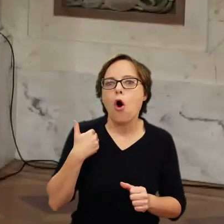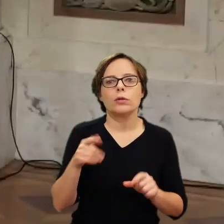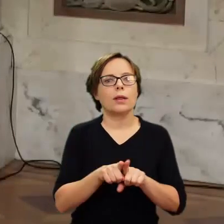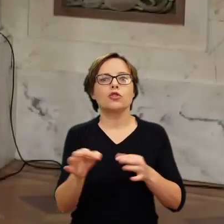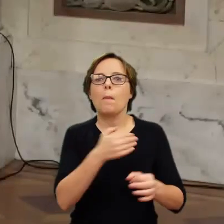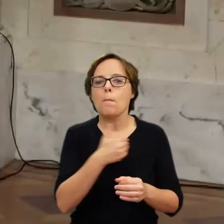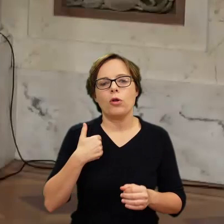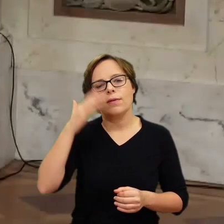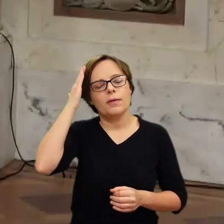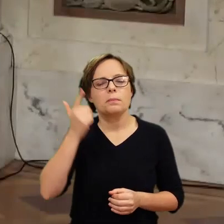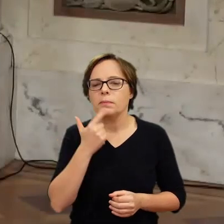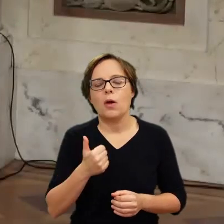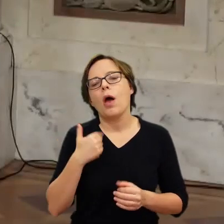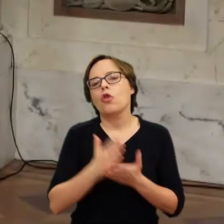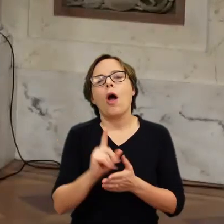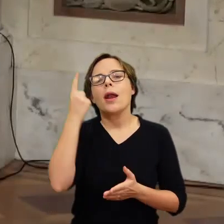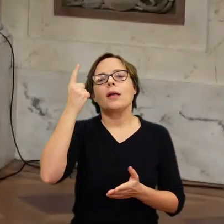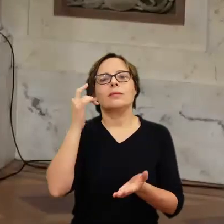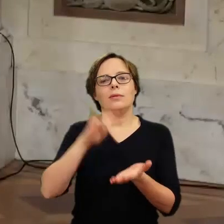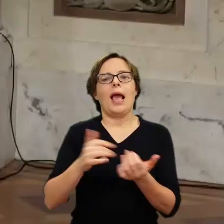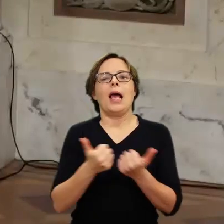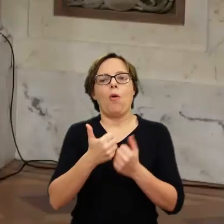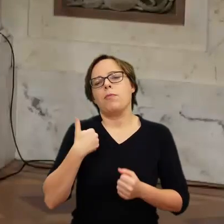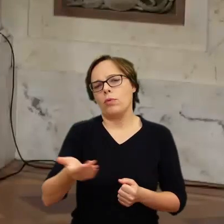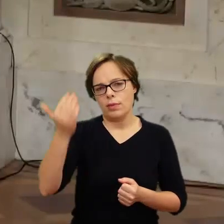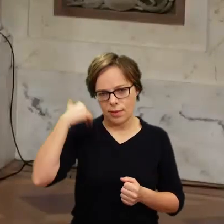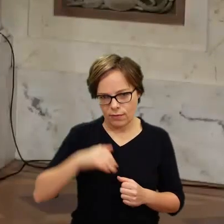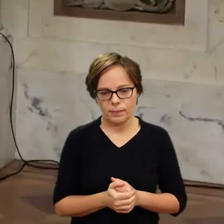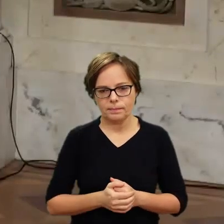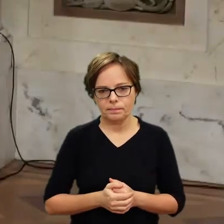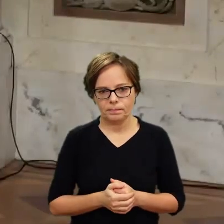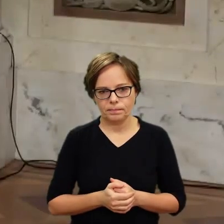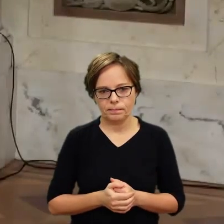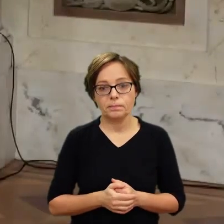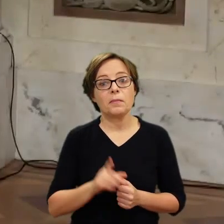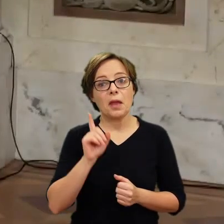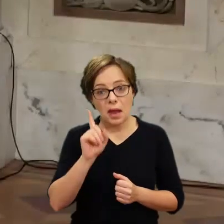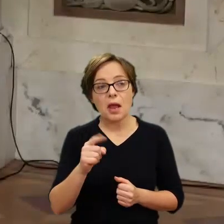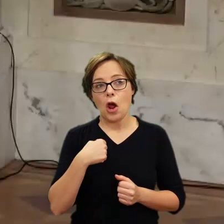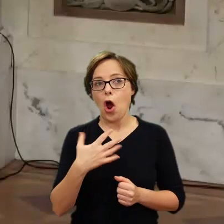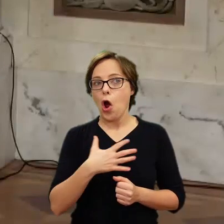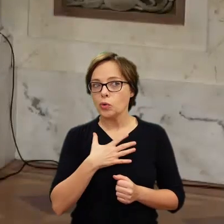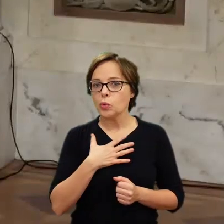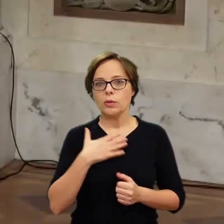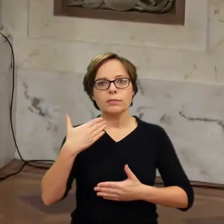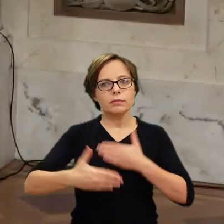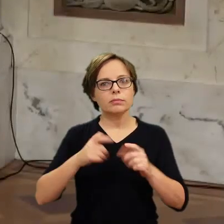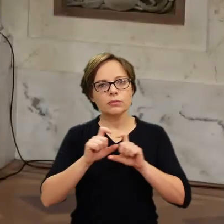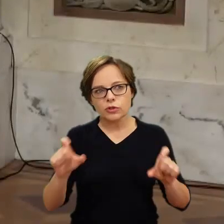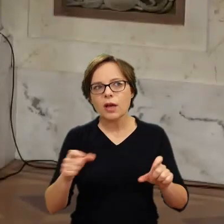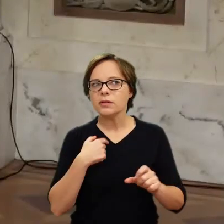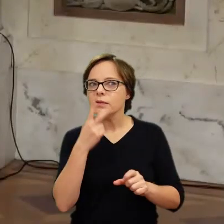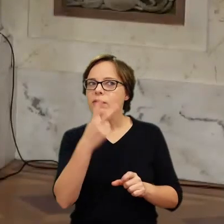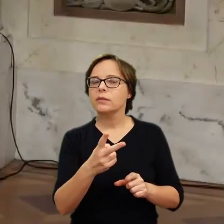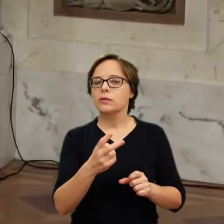history. I mean, I'd been once before to Kraków, many years ago. And I've really grown to love Polish